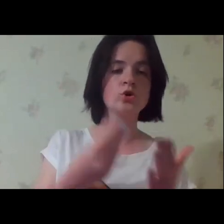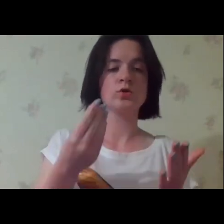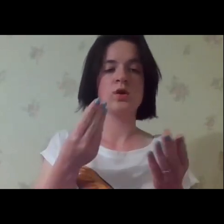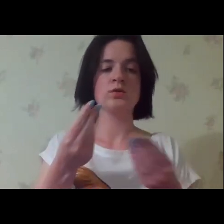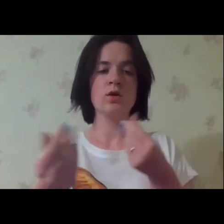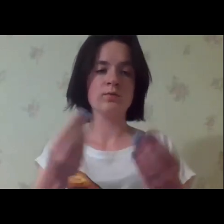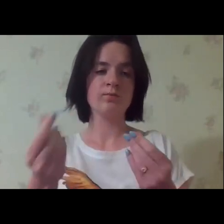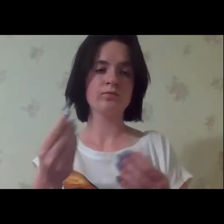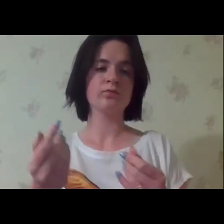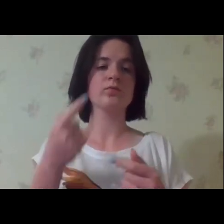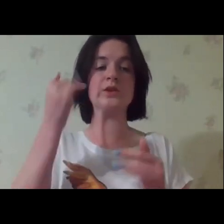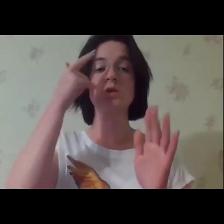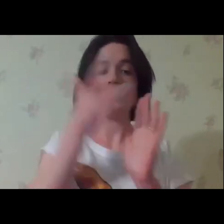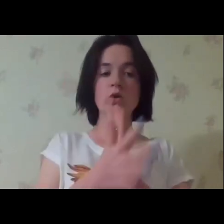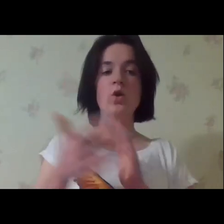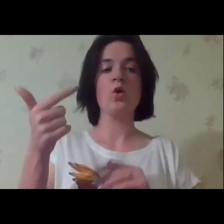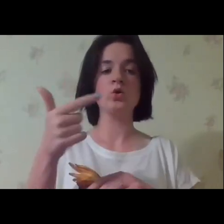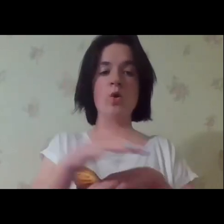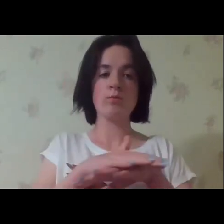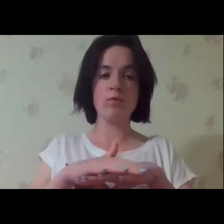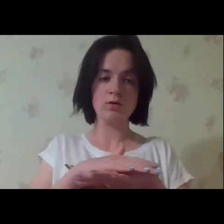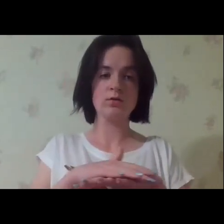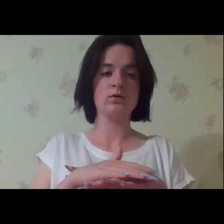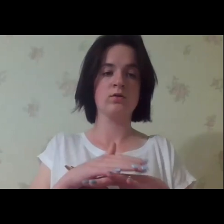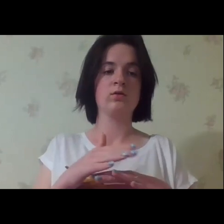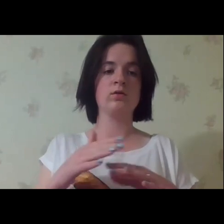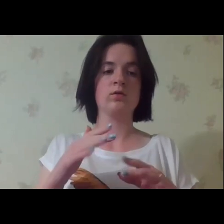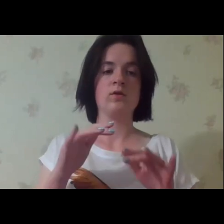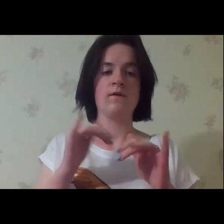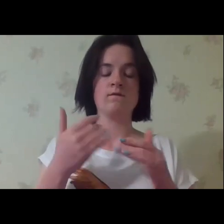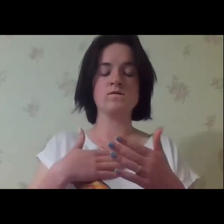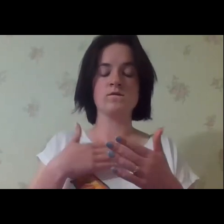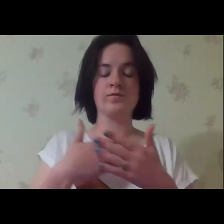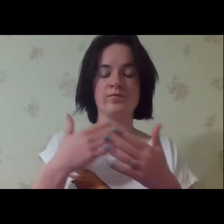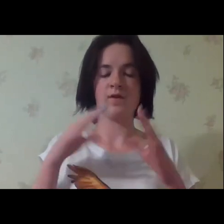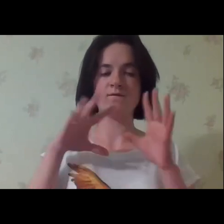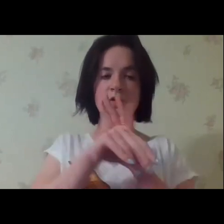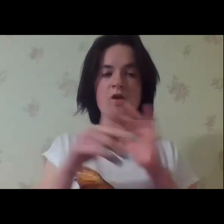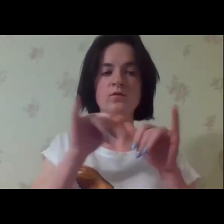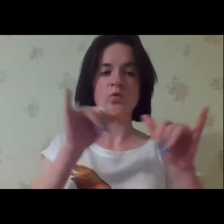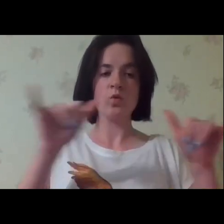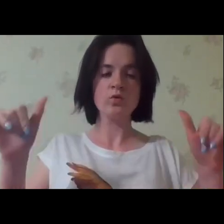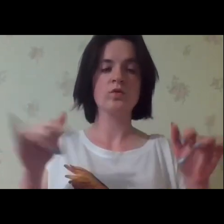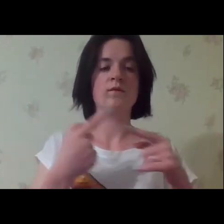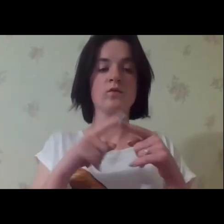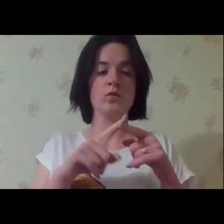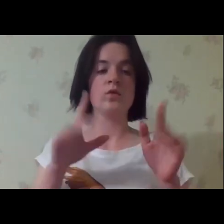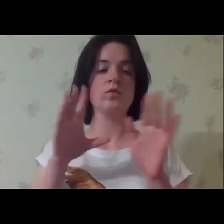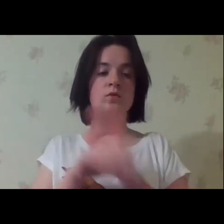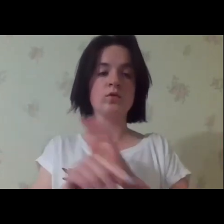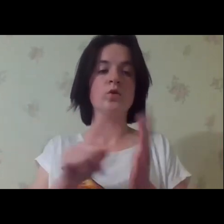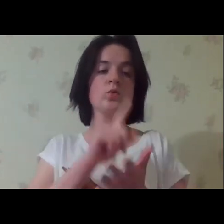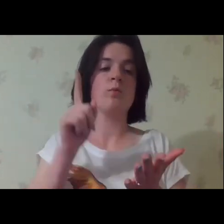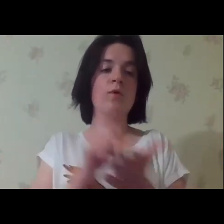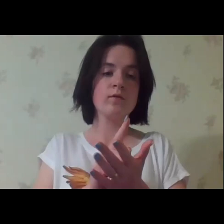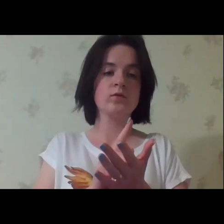same time, this is a lot of spending and a lot of costs, so the communities will not manage by themselves, but at the